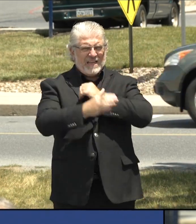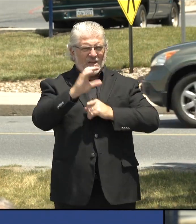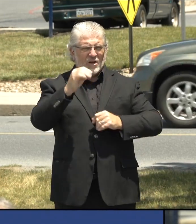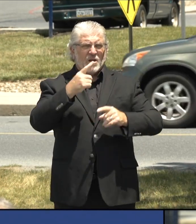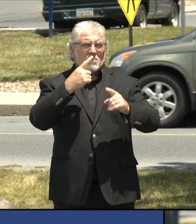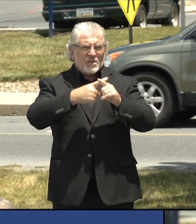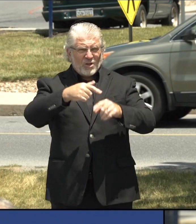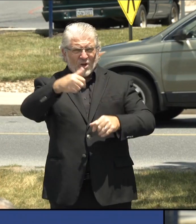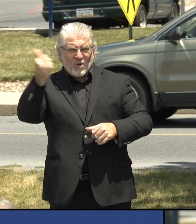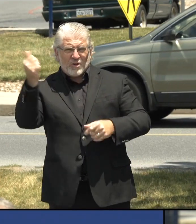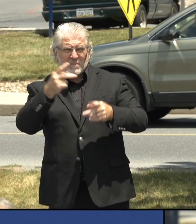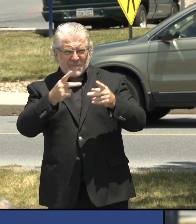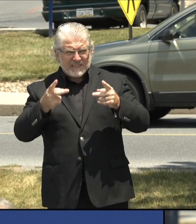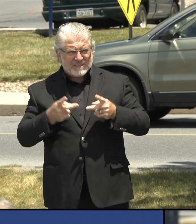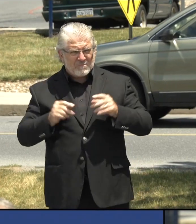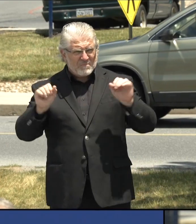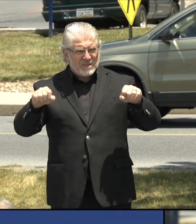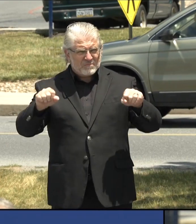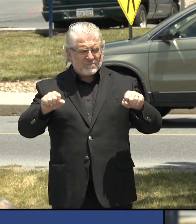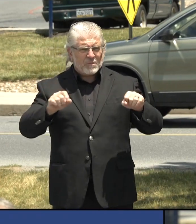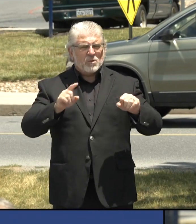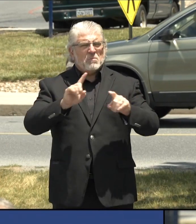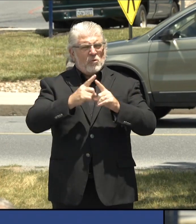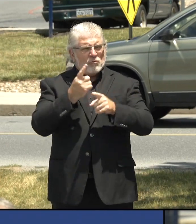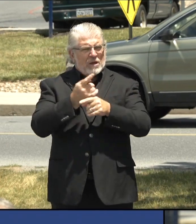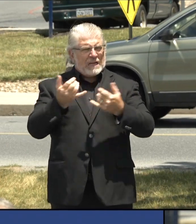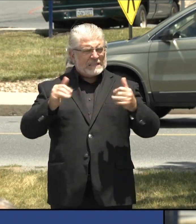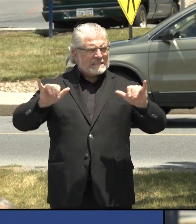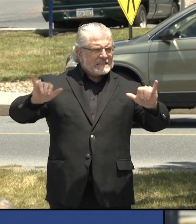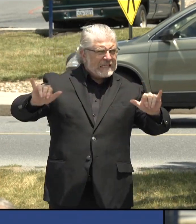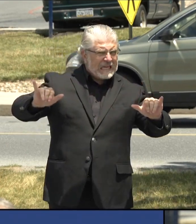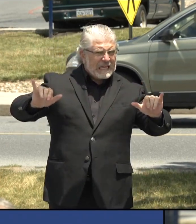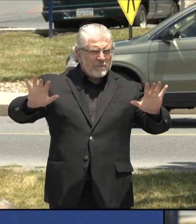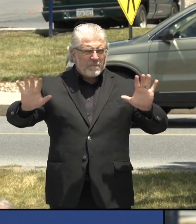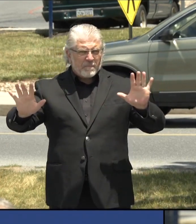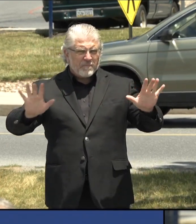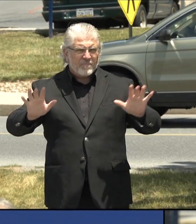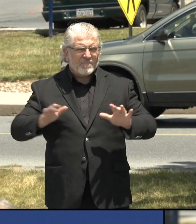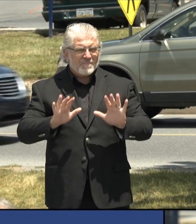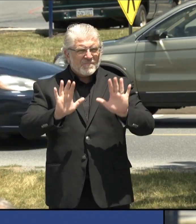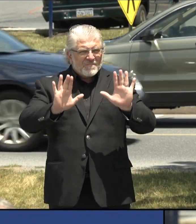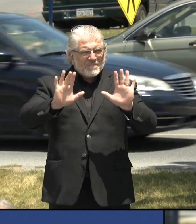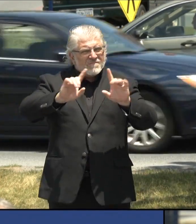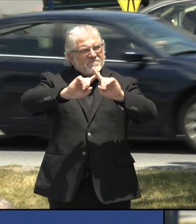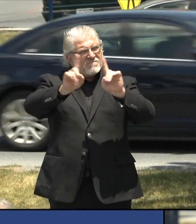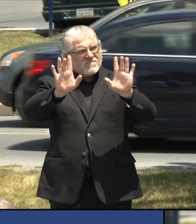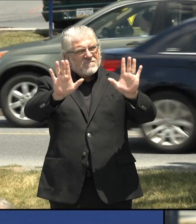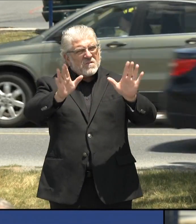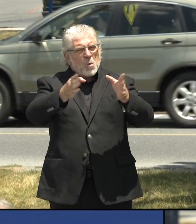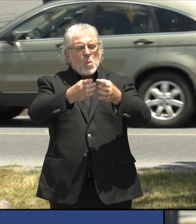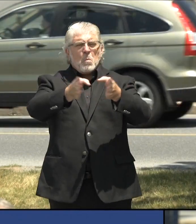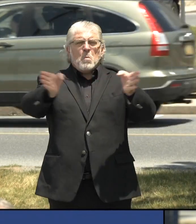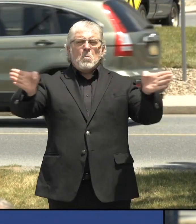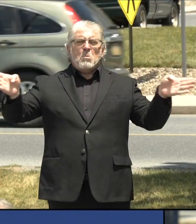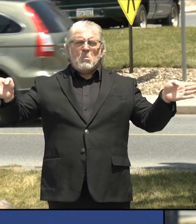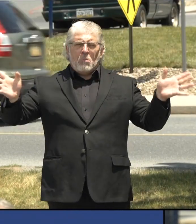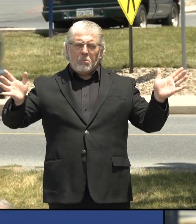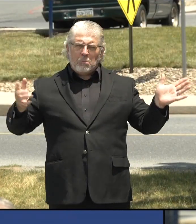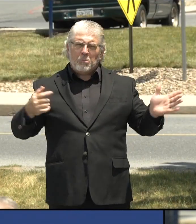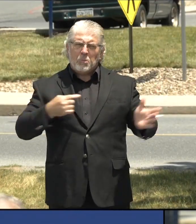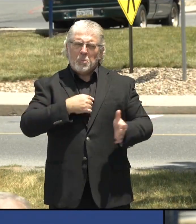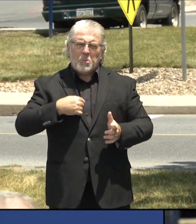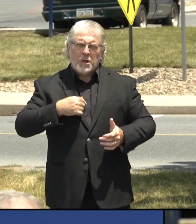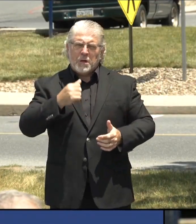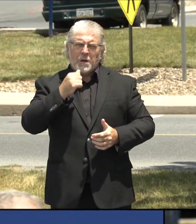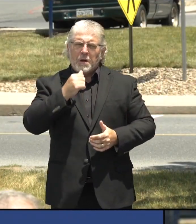doing the the same kind of thing. But overall, we are not one of those states that is